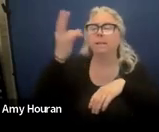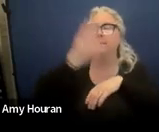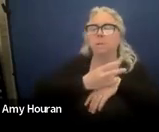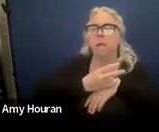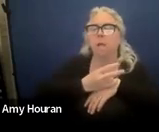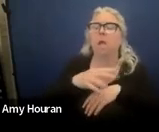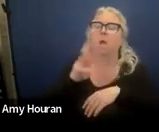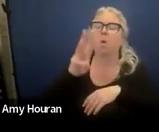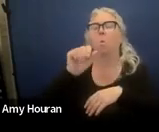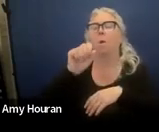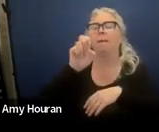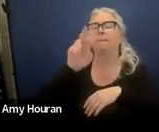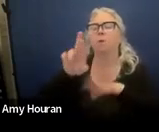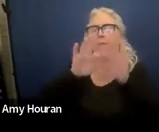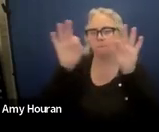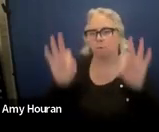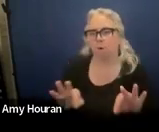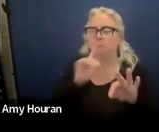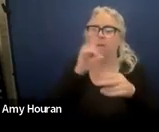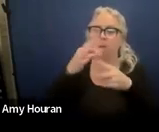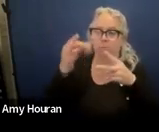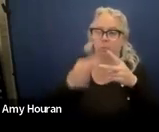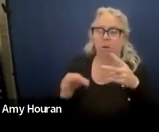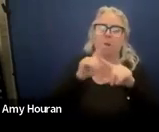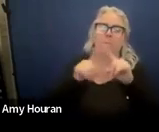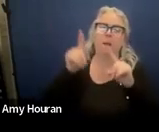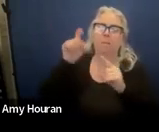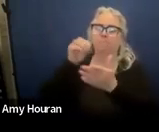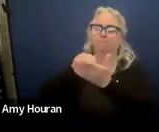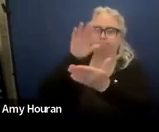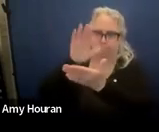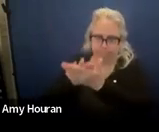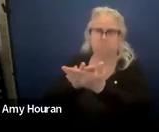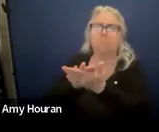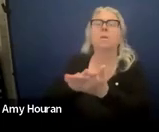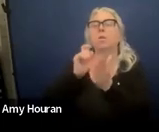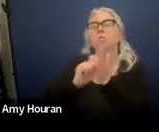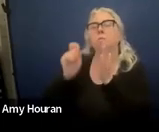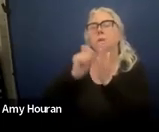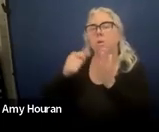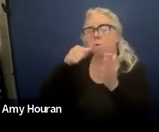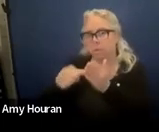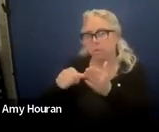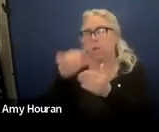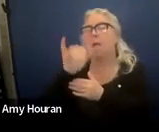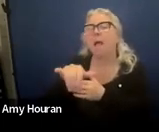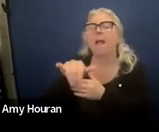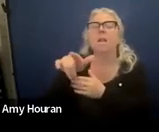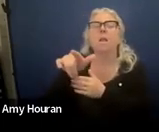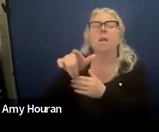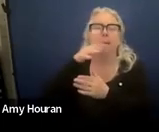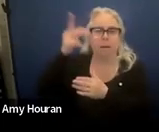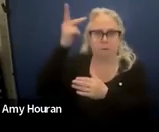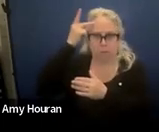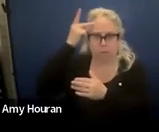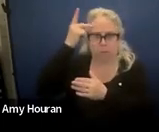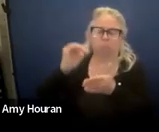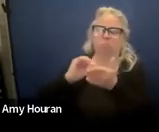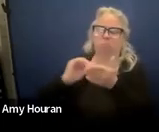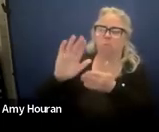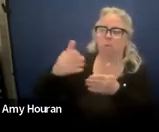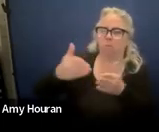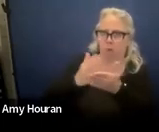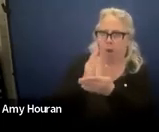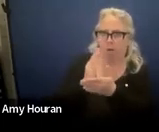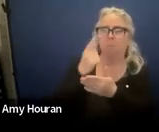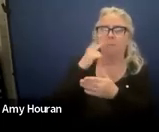but it must be documented in the written notice that the parents waive their right to the seven day notice so we give this rec this um